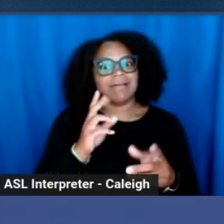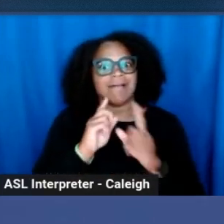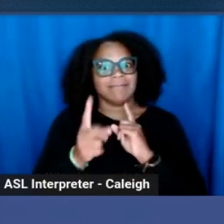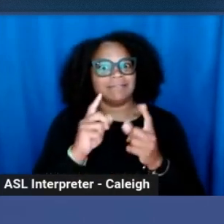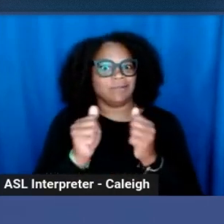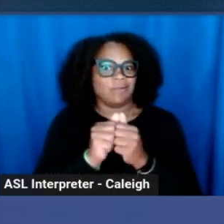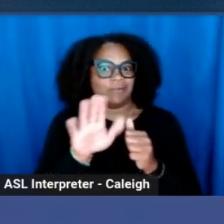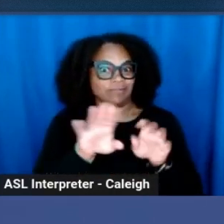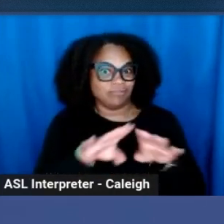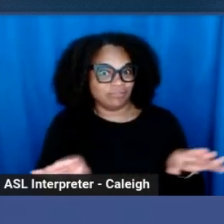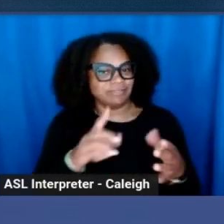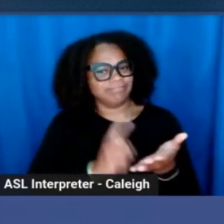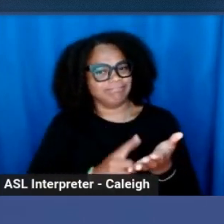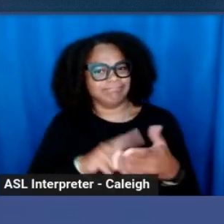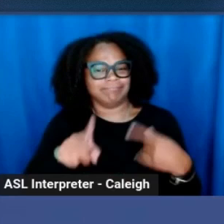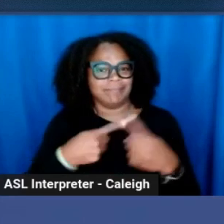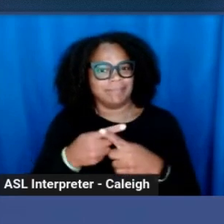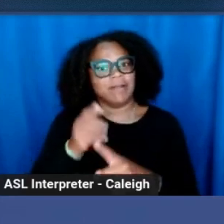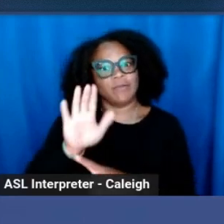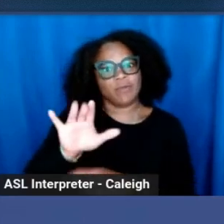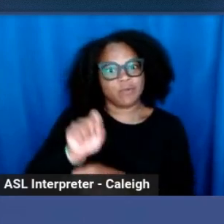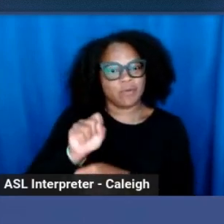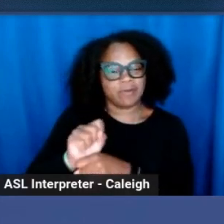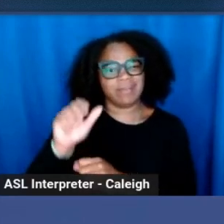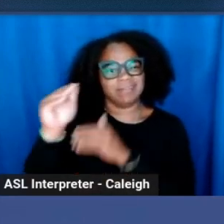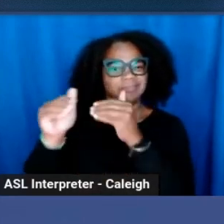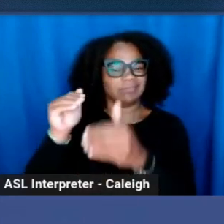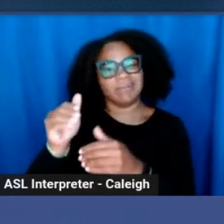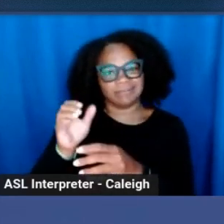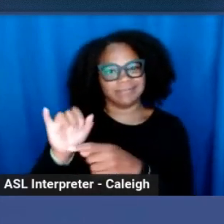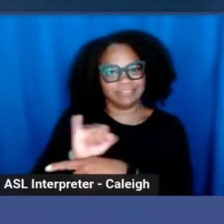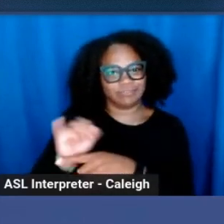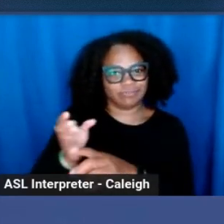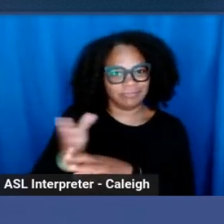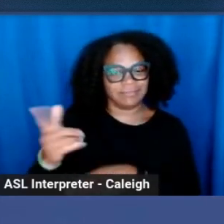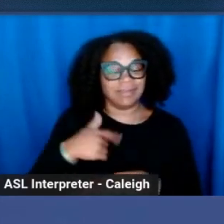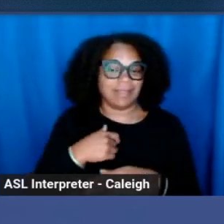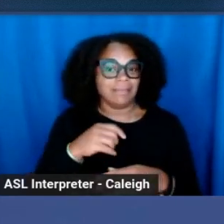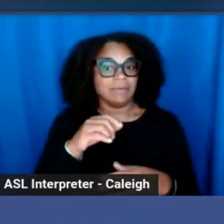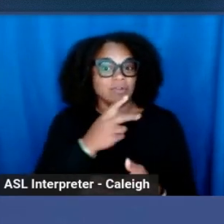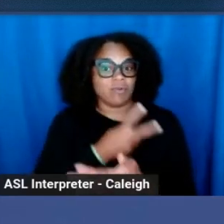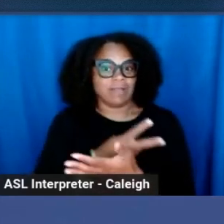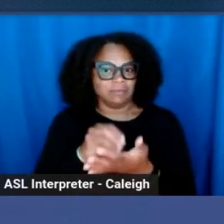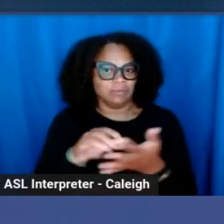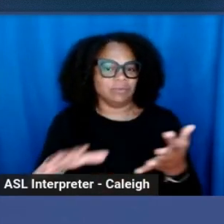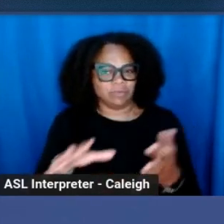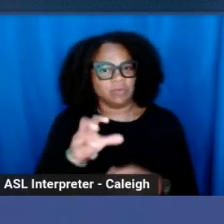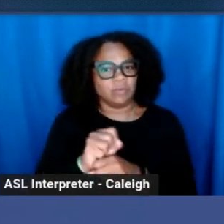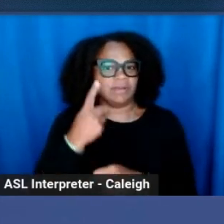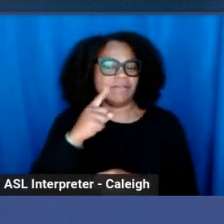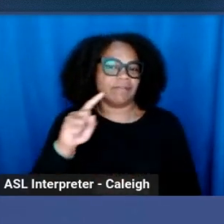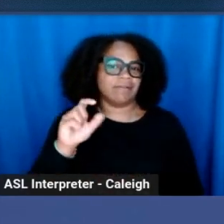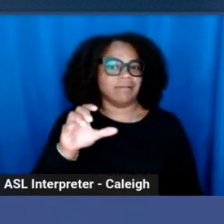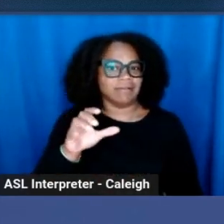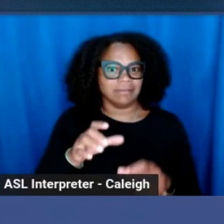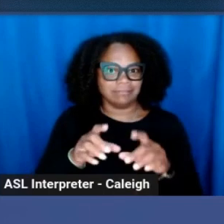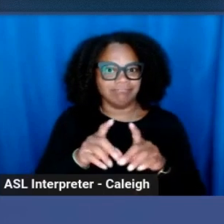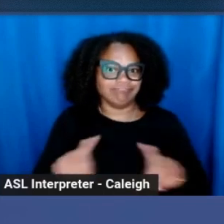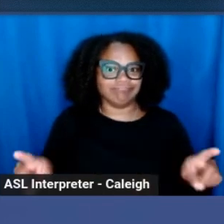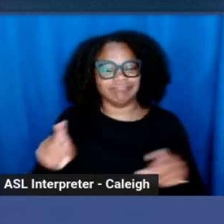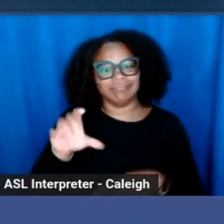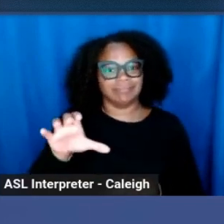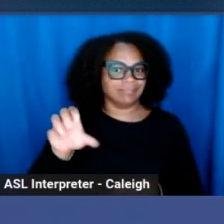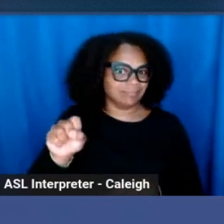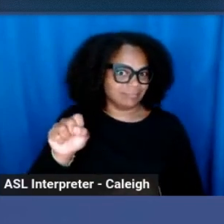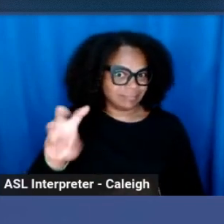Industry. I am a current graduate student working towards my master's in clinical social work and my field research is in